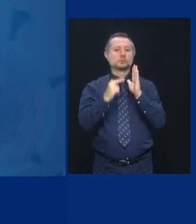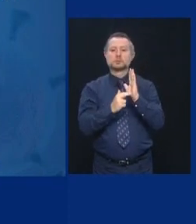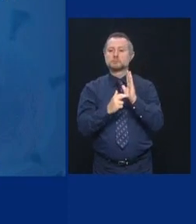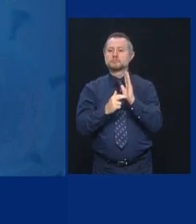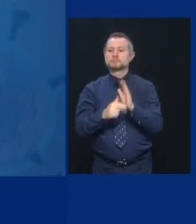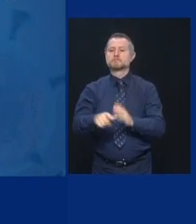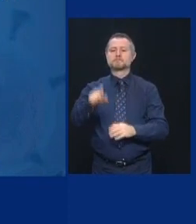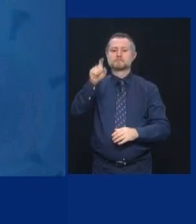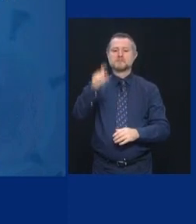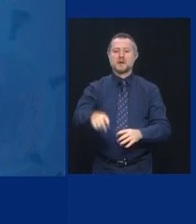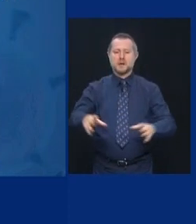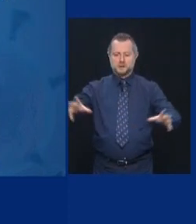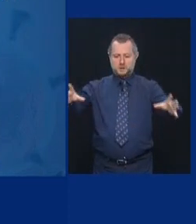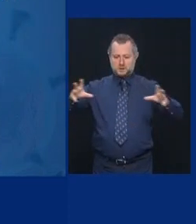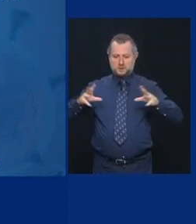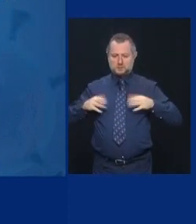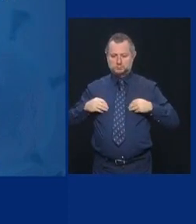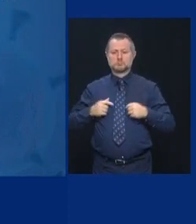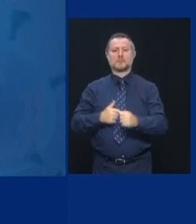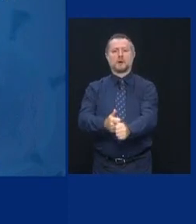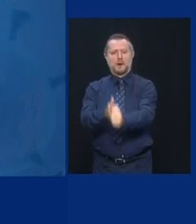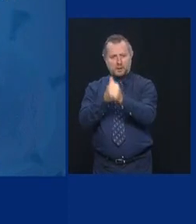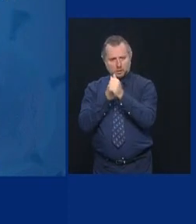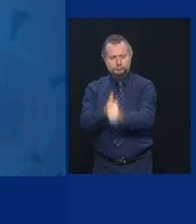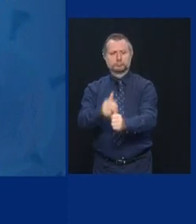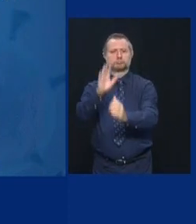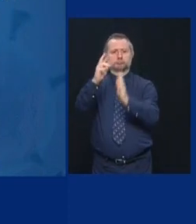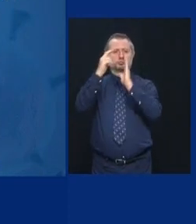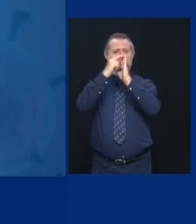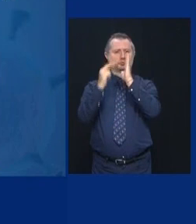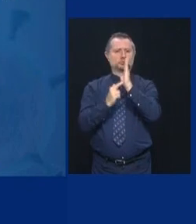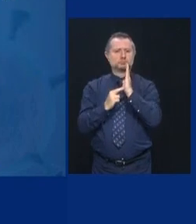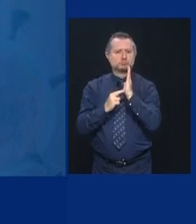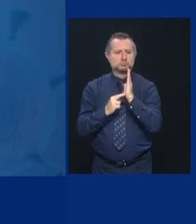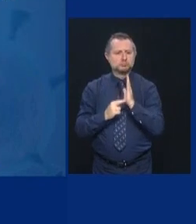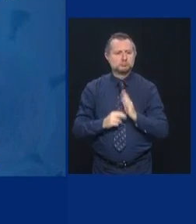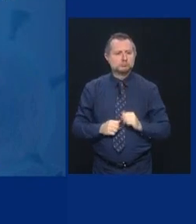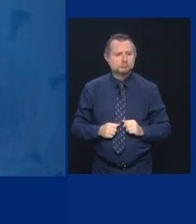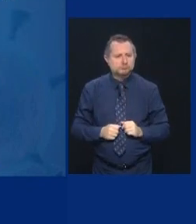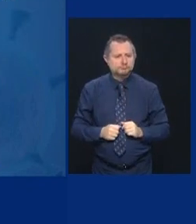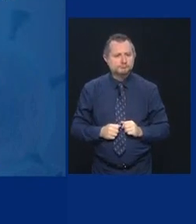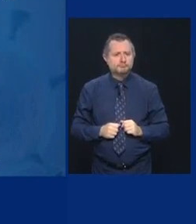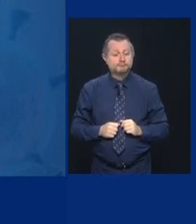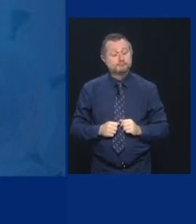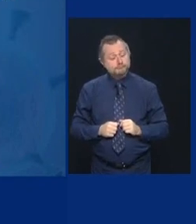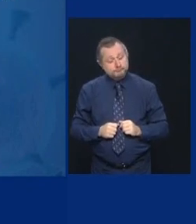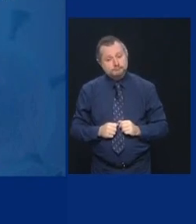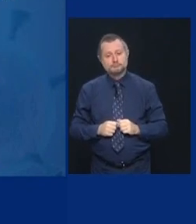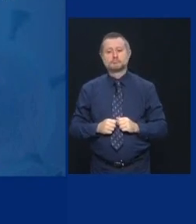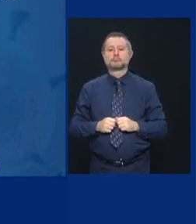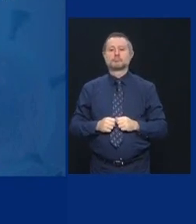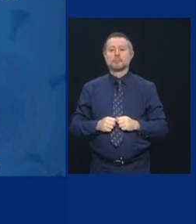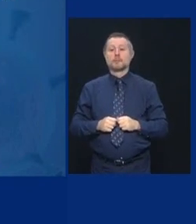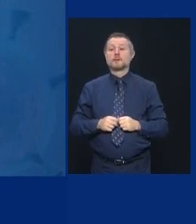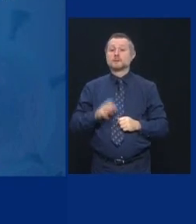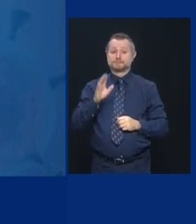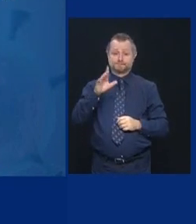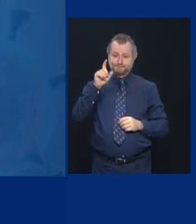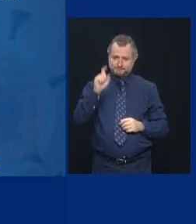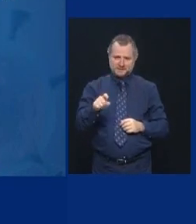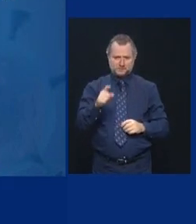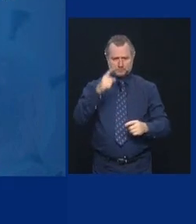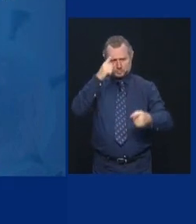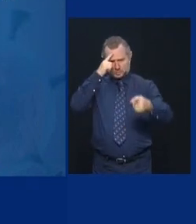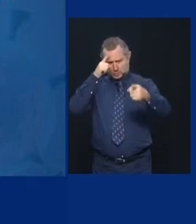that they are going to follow the rules. And they have to agree that they are going to be a full partner in the